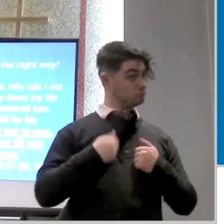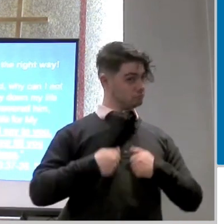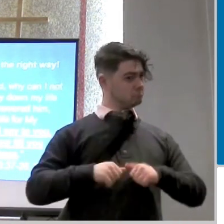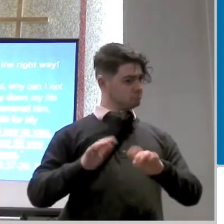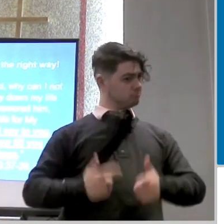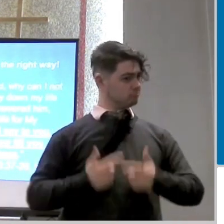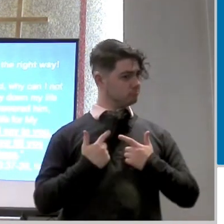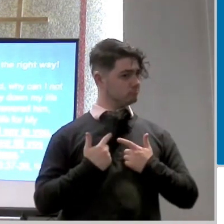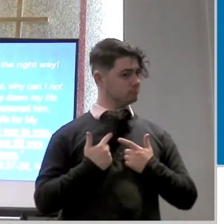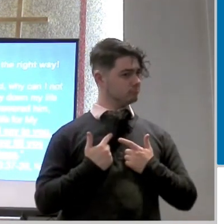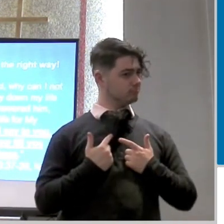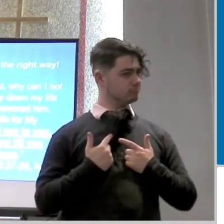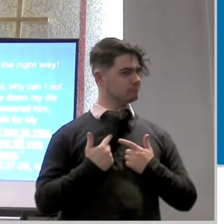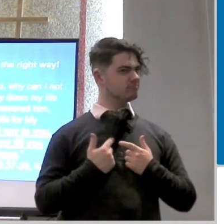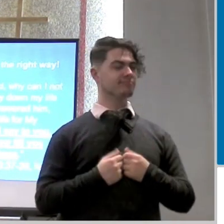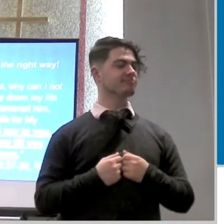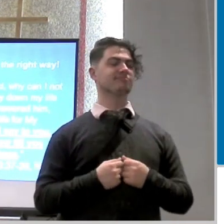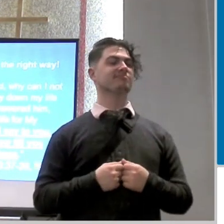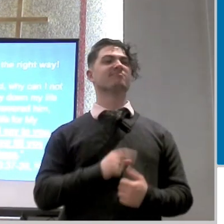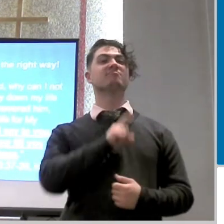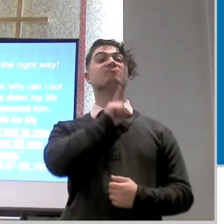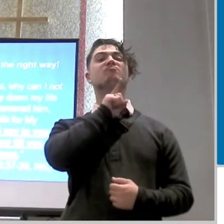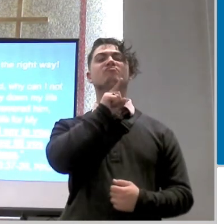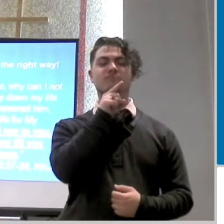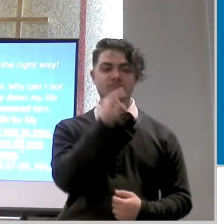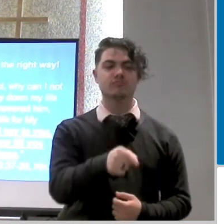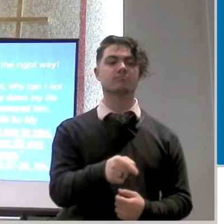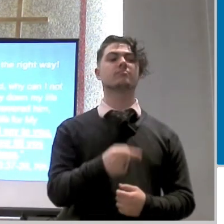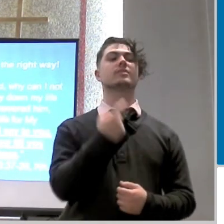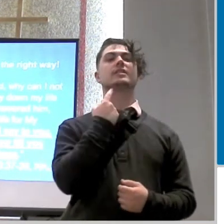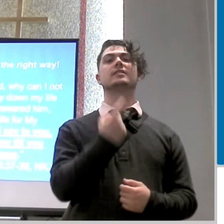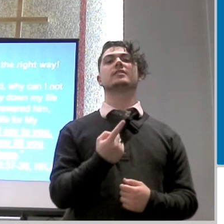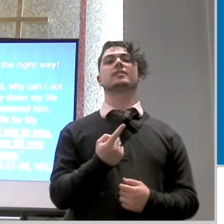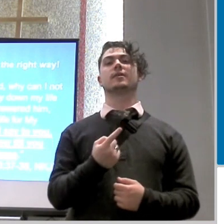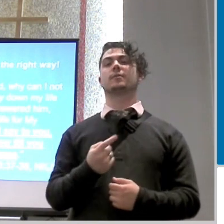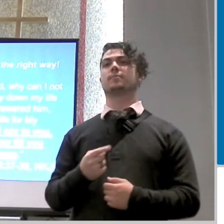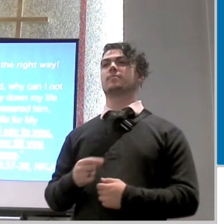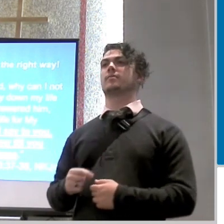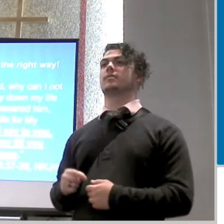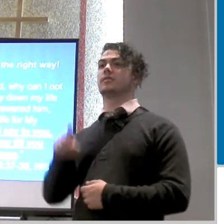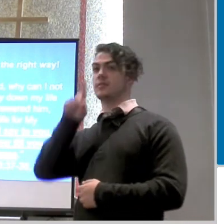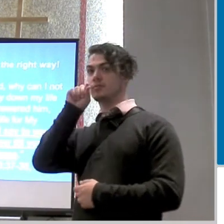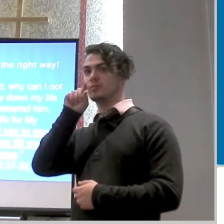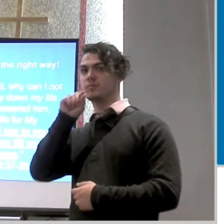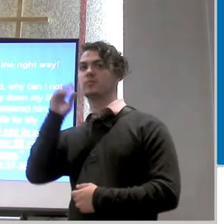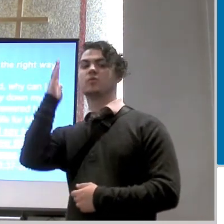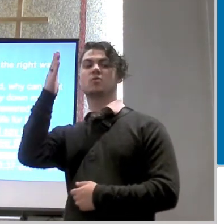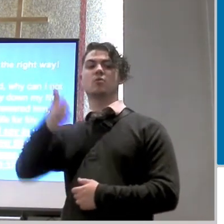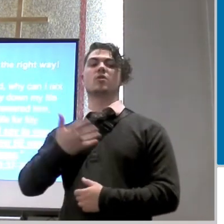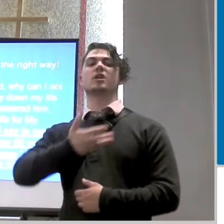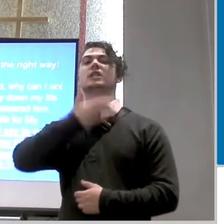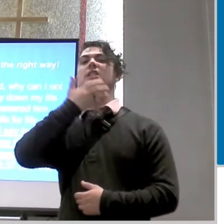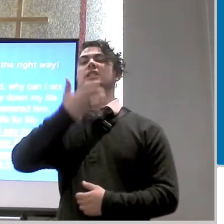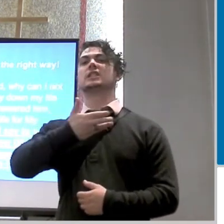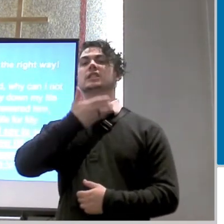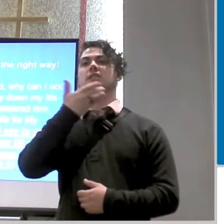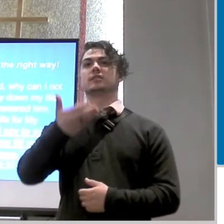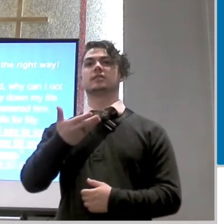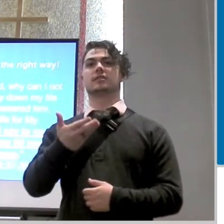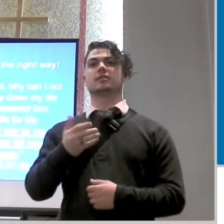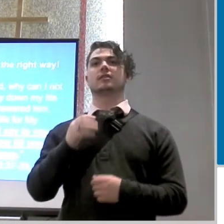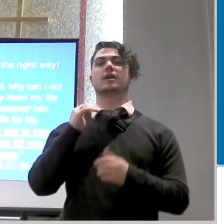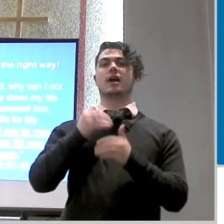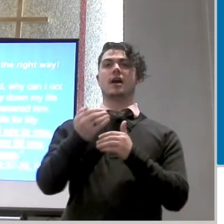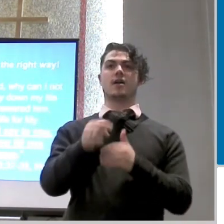most assuredly i say to you the rooster shall not crow till you have denied